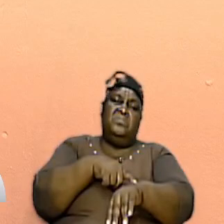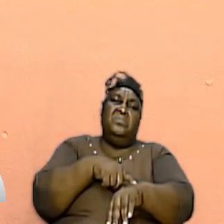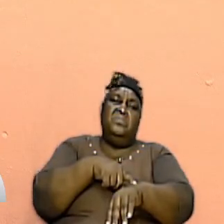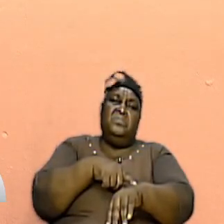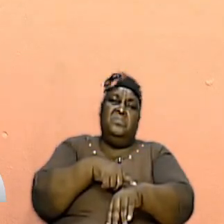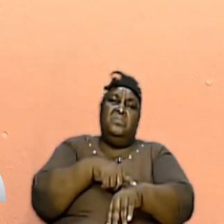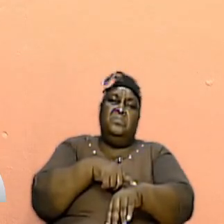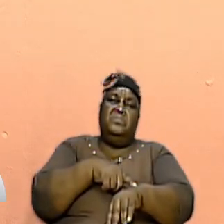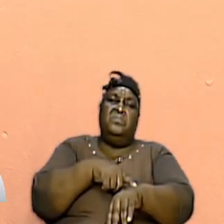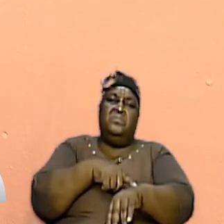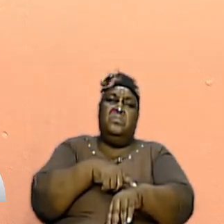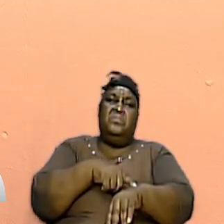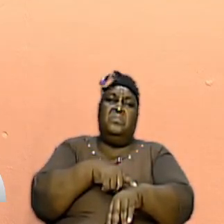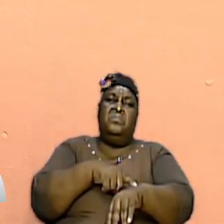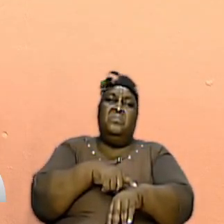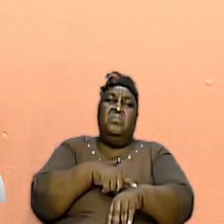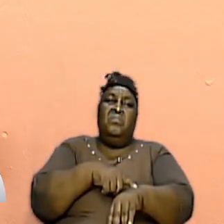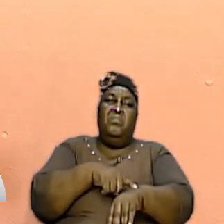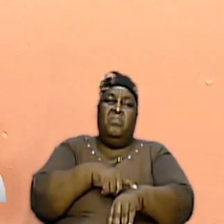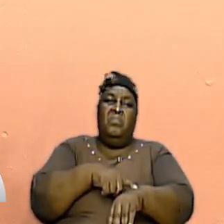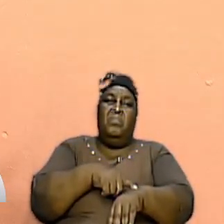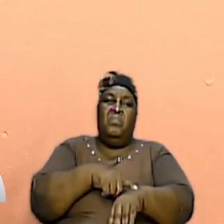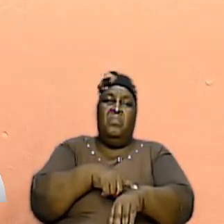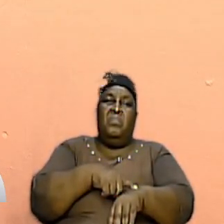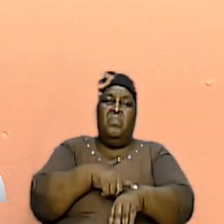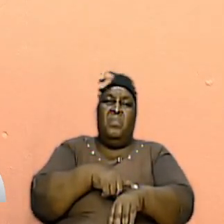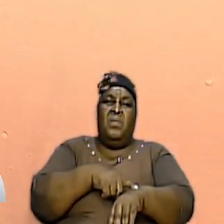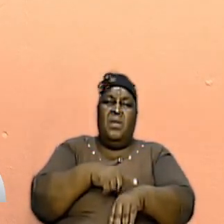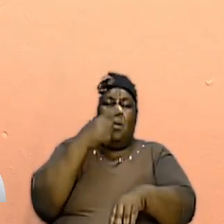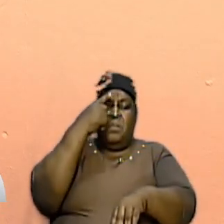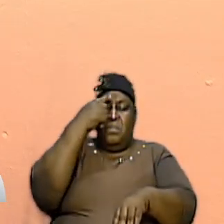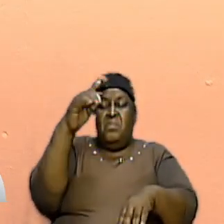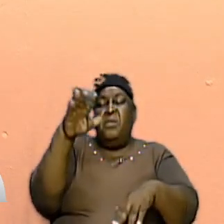There Is A Sense Of Ease